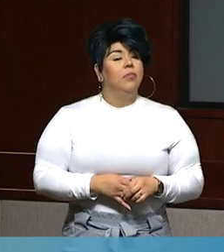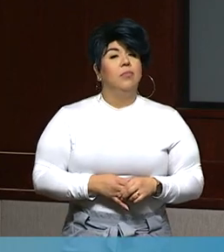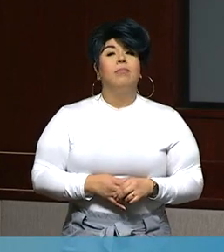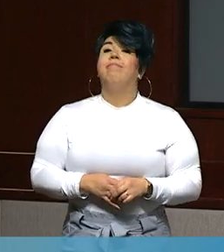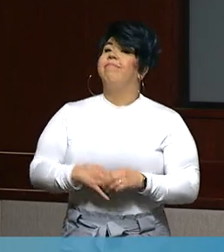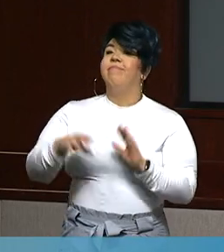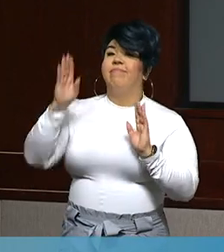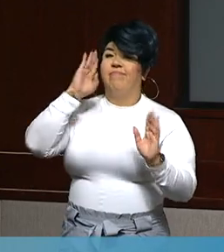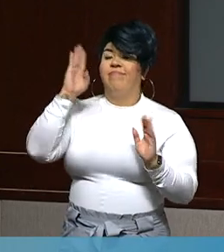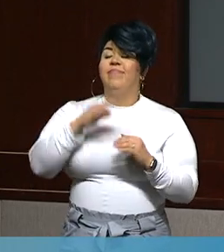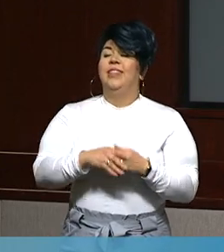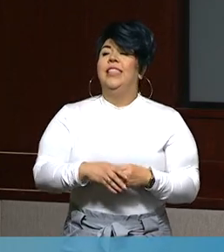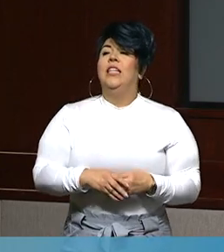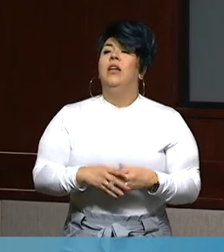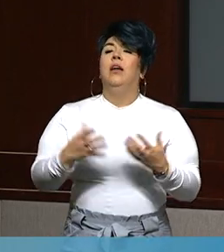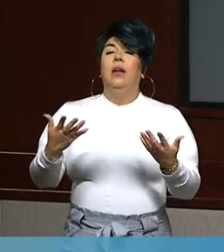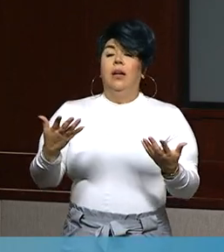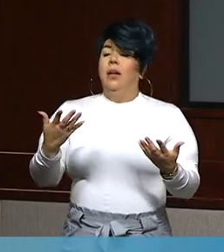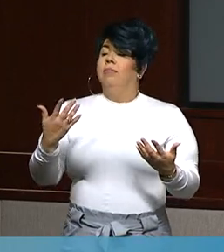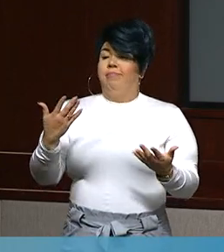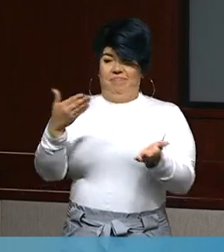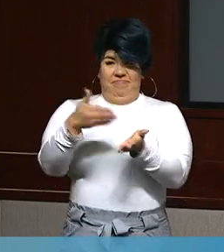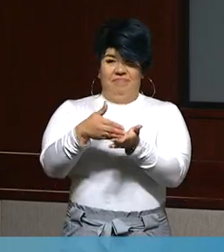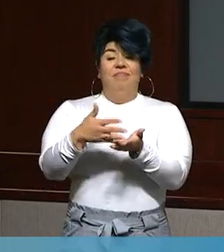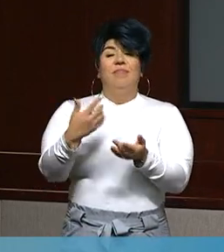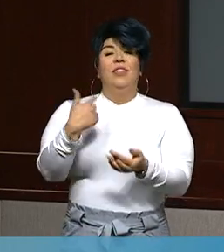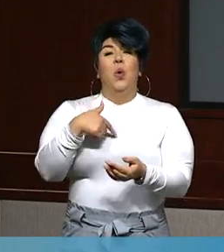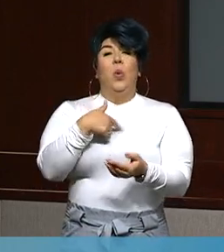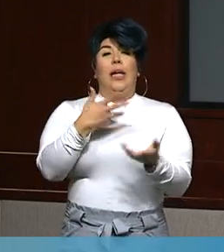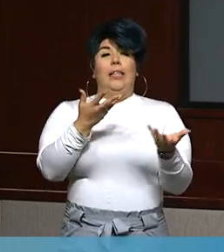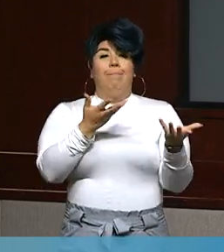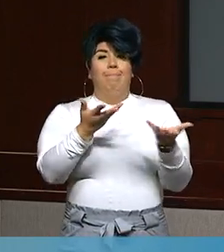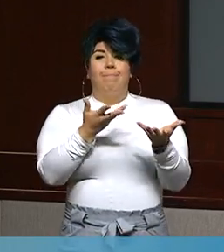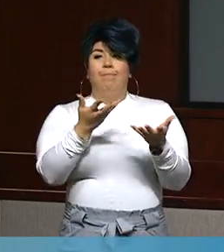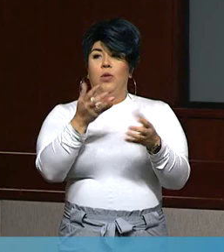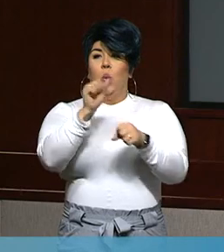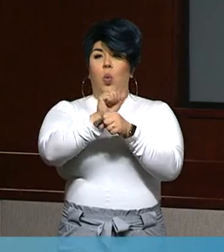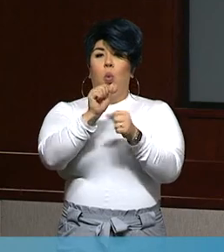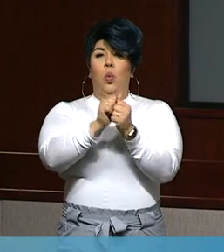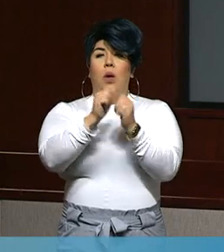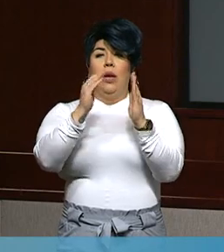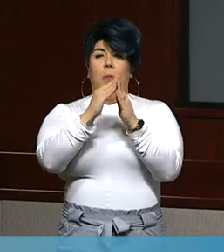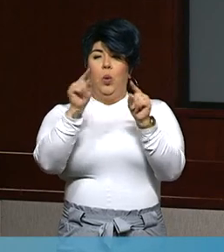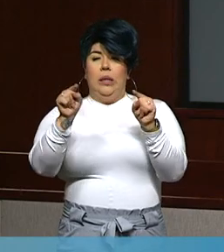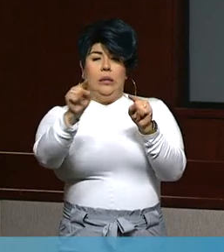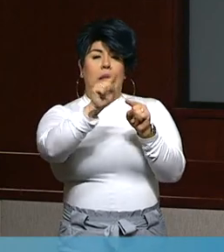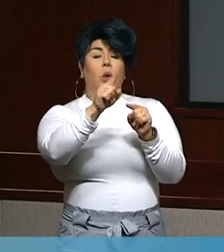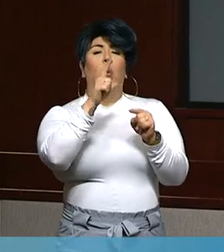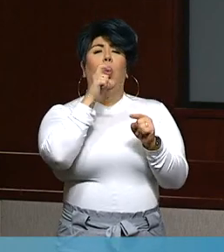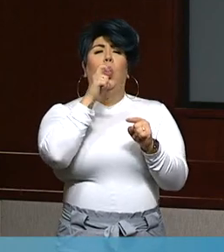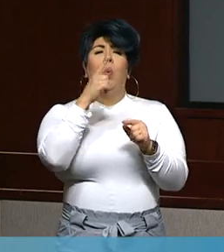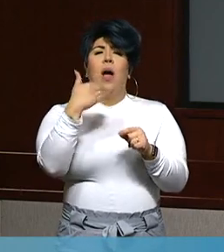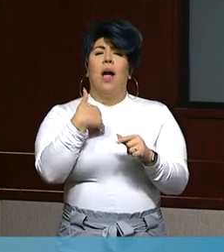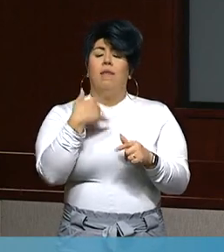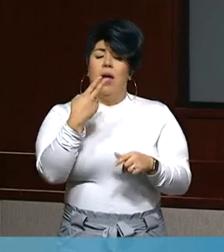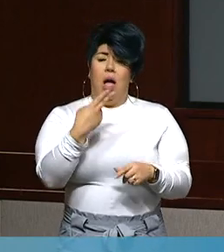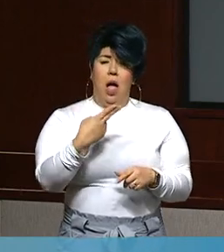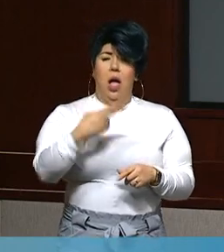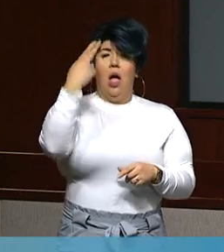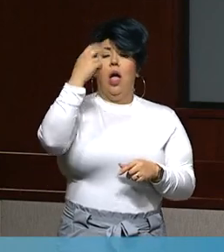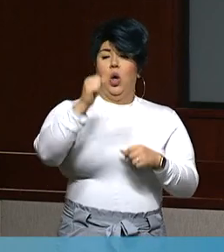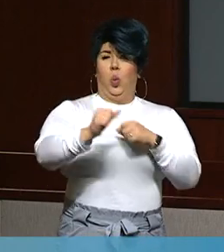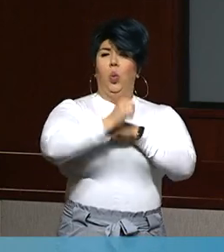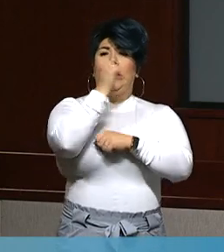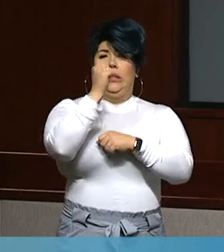Hi, Austin. Thank you. We continue to work with our community to identify the people who are at highest risk of exposure to COVID. You know,